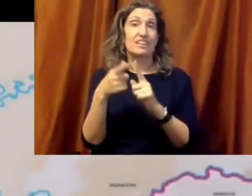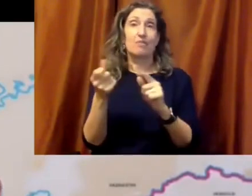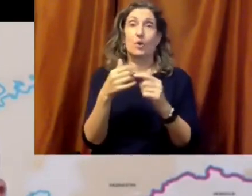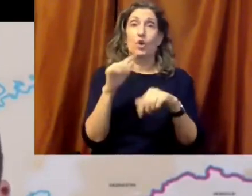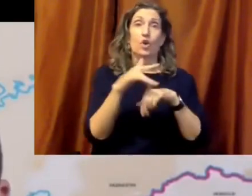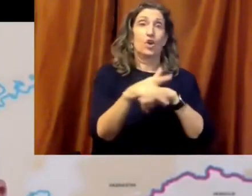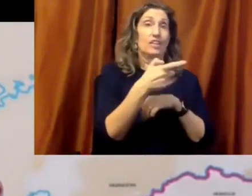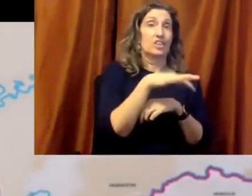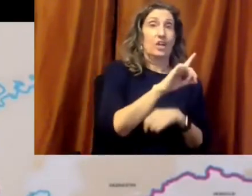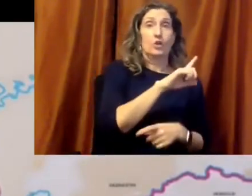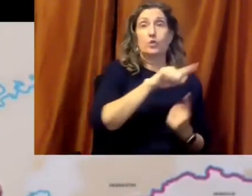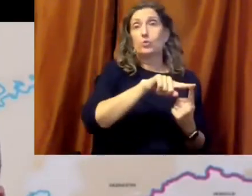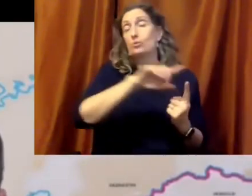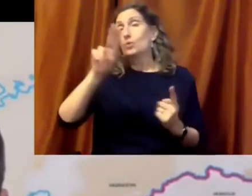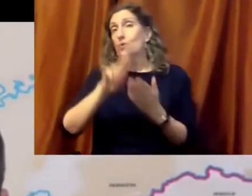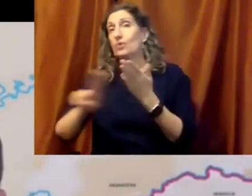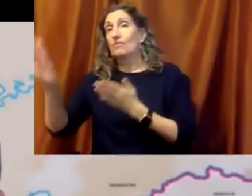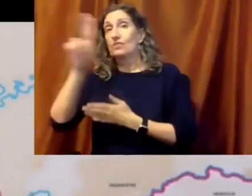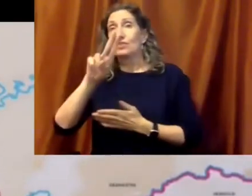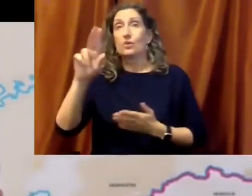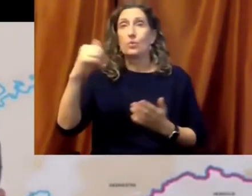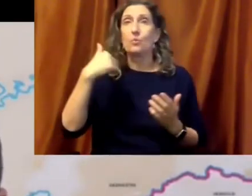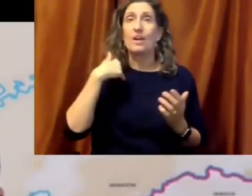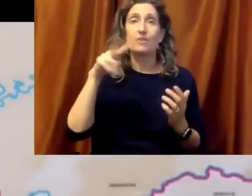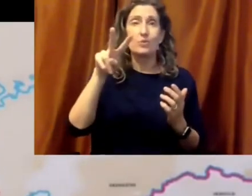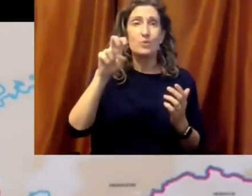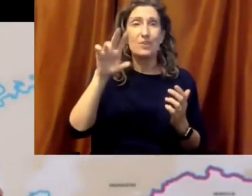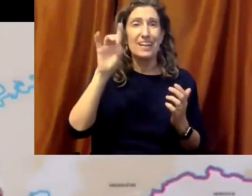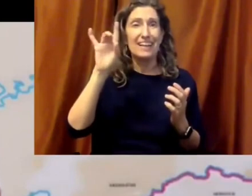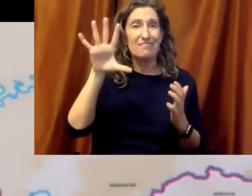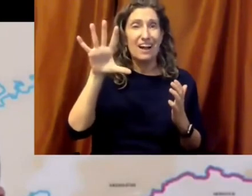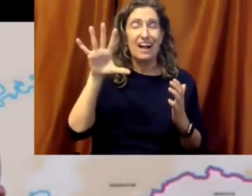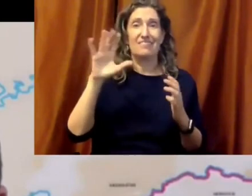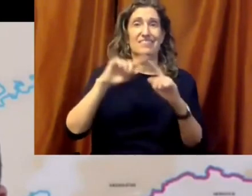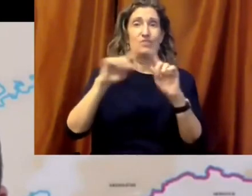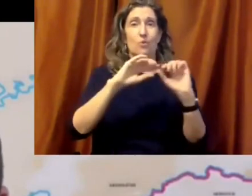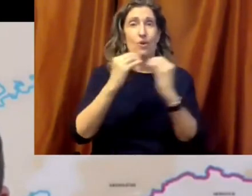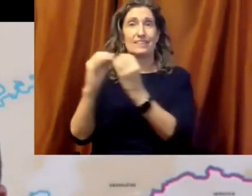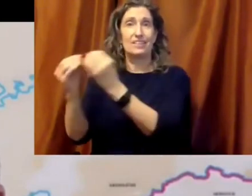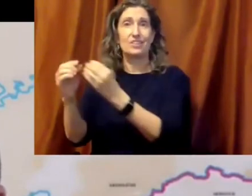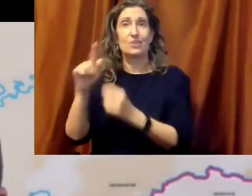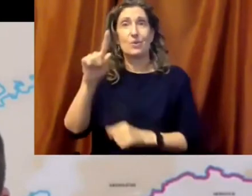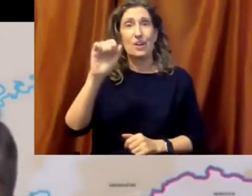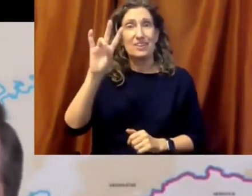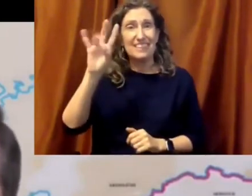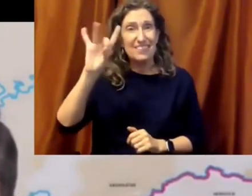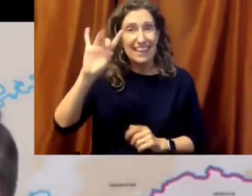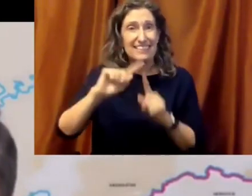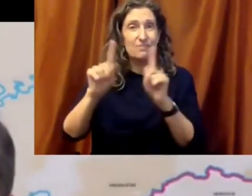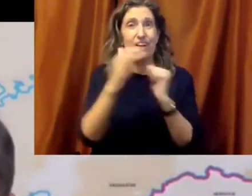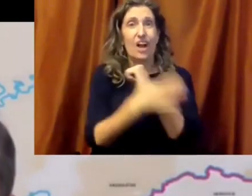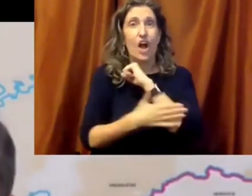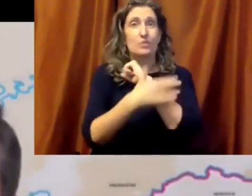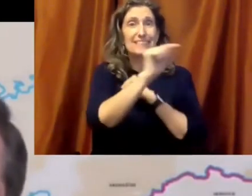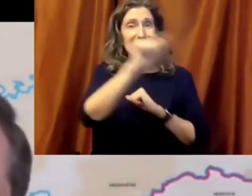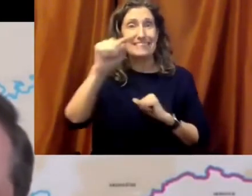178 countries. Our headquarters is in Brussels, where I am speaking to you from right now. And we have regional